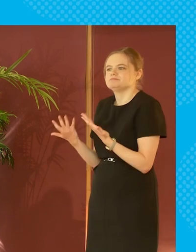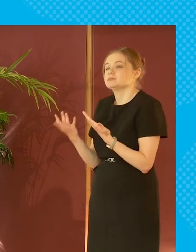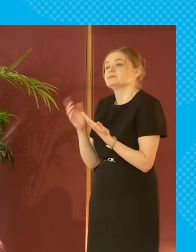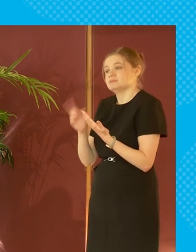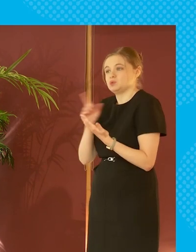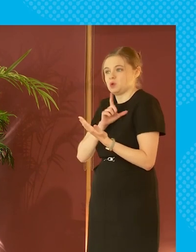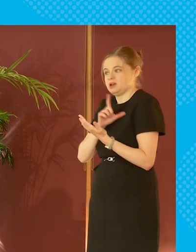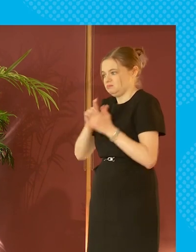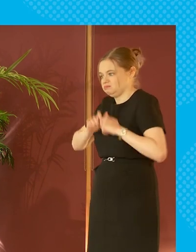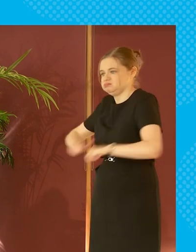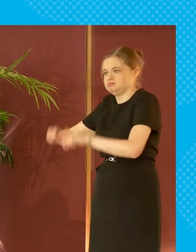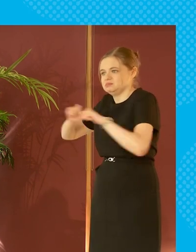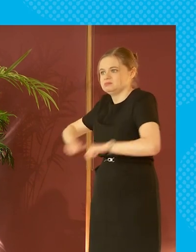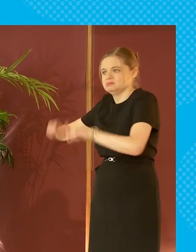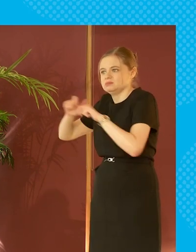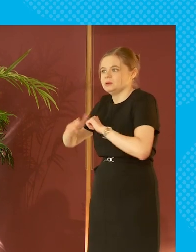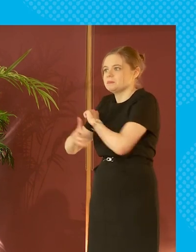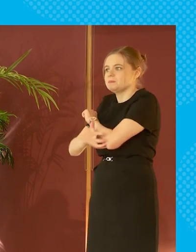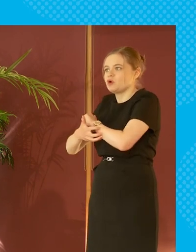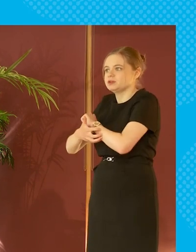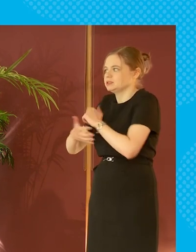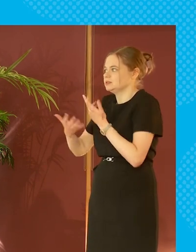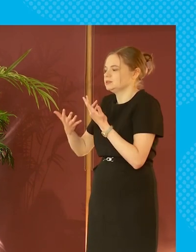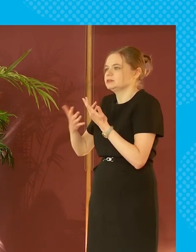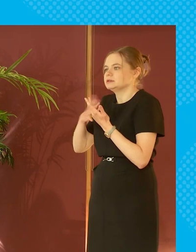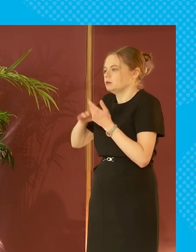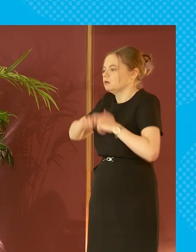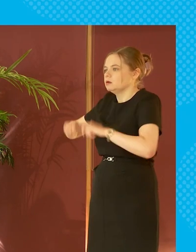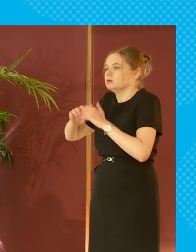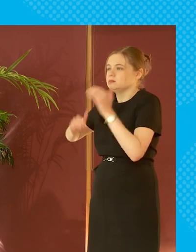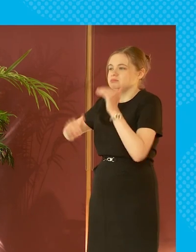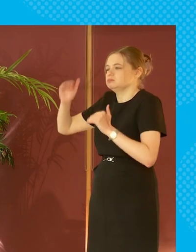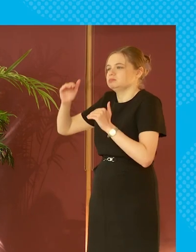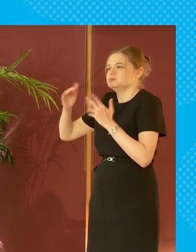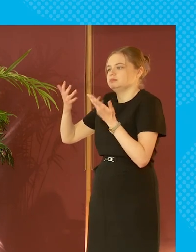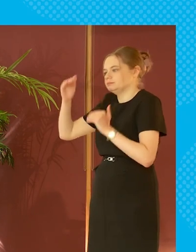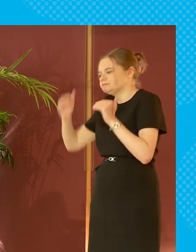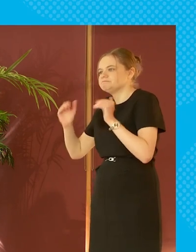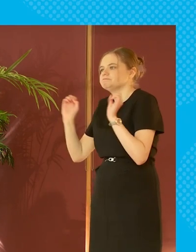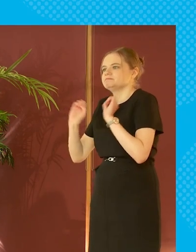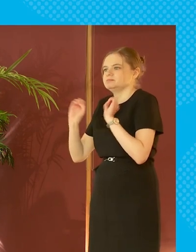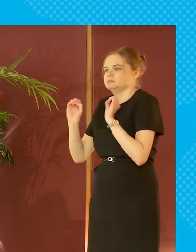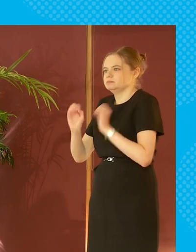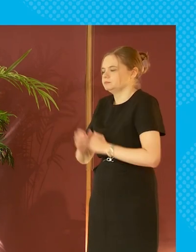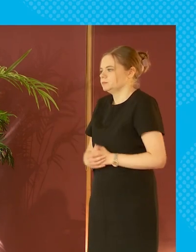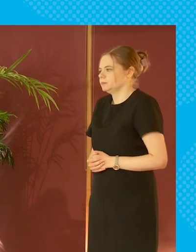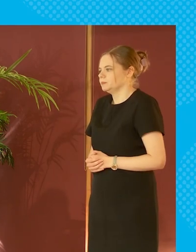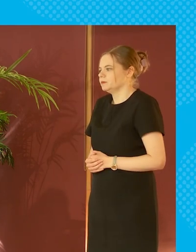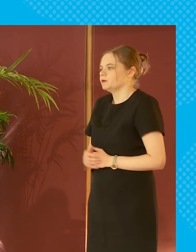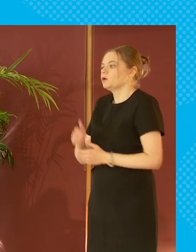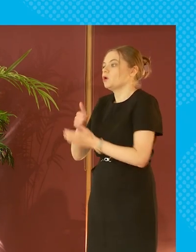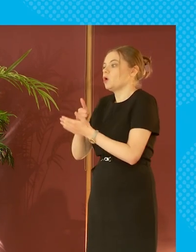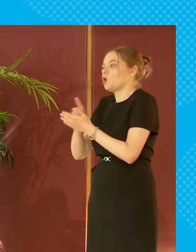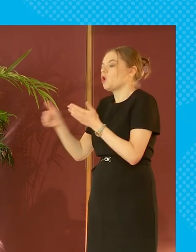why we're still in the position we're in why in some cases poverty is not dropping fast enough it is a lack of movement that is